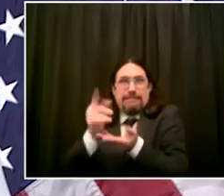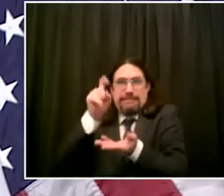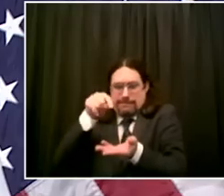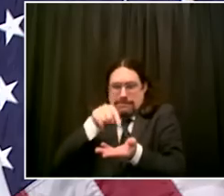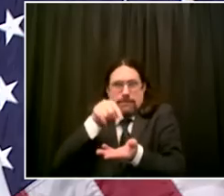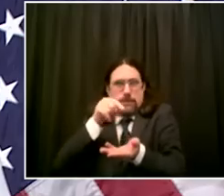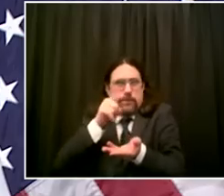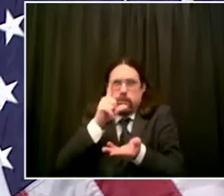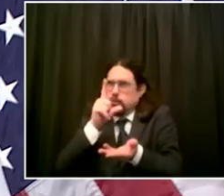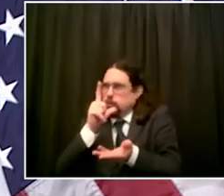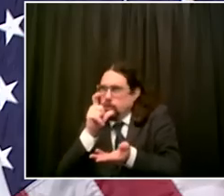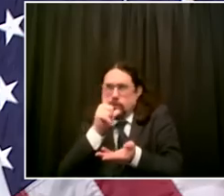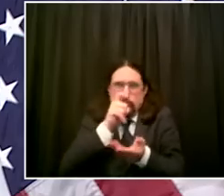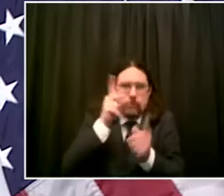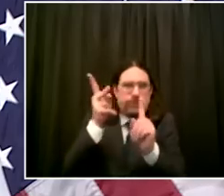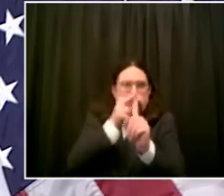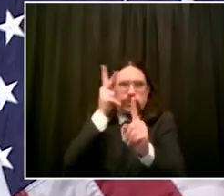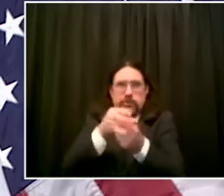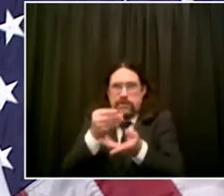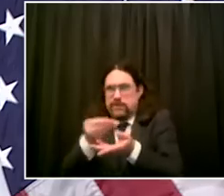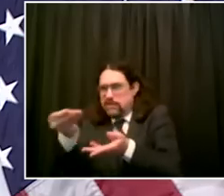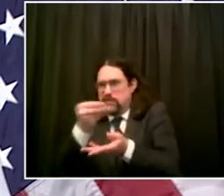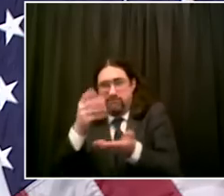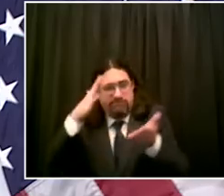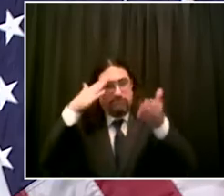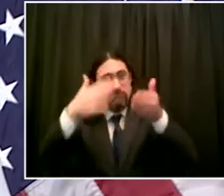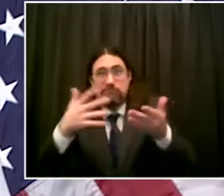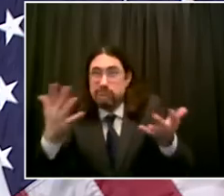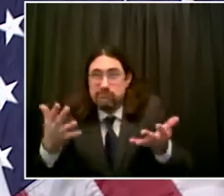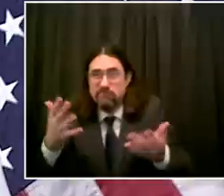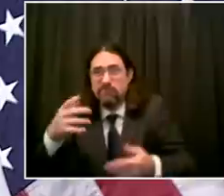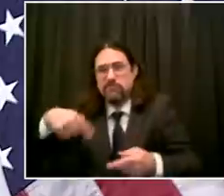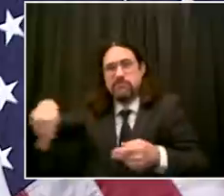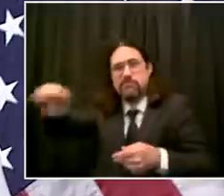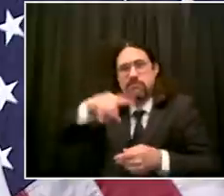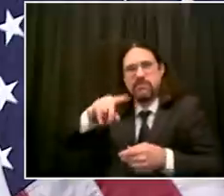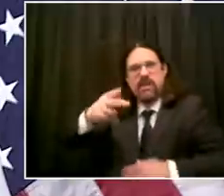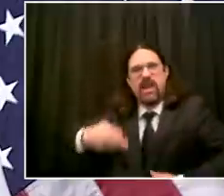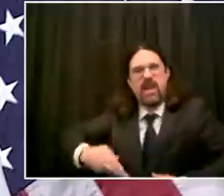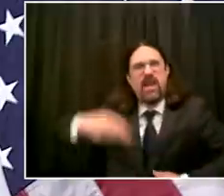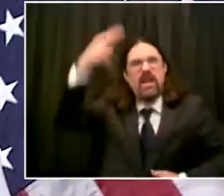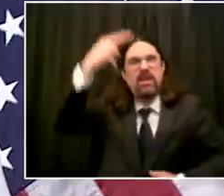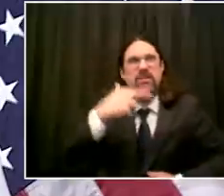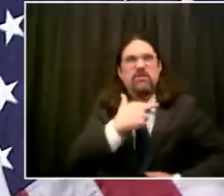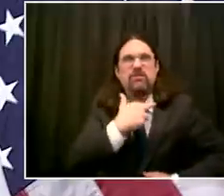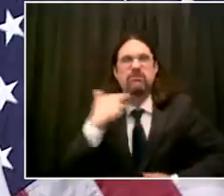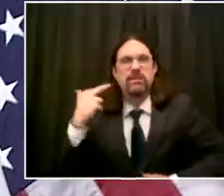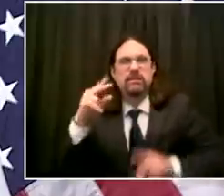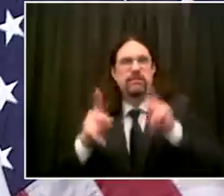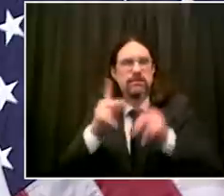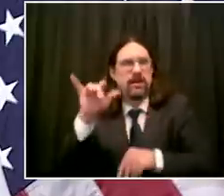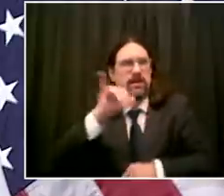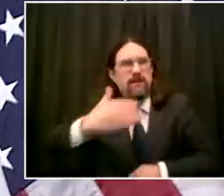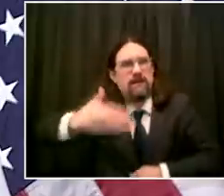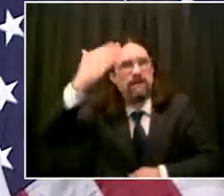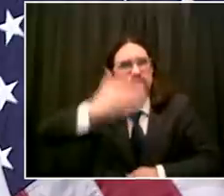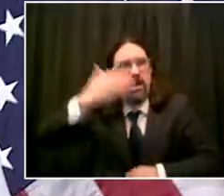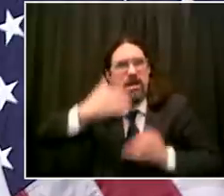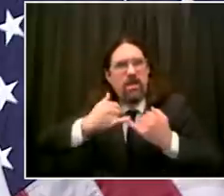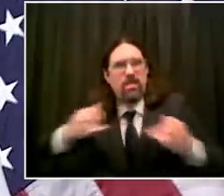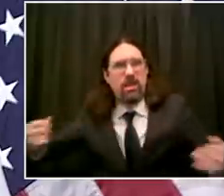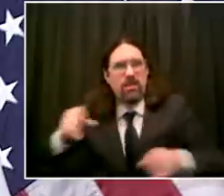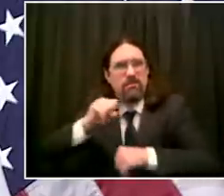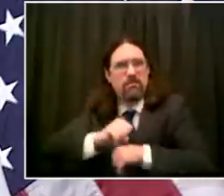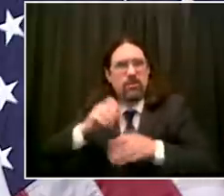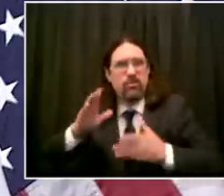focused on protecting first responders so those folks could continue to protect all of us and only in the last few weeks have we been able to go out to communities and